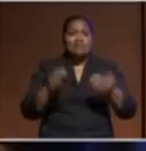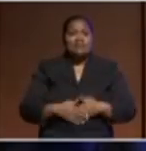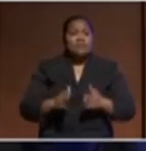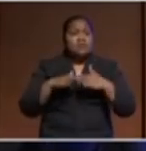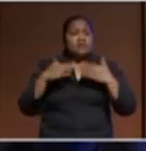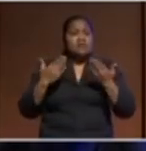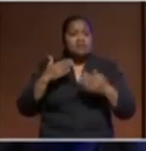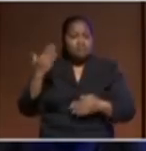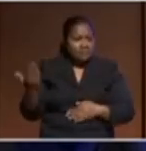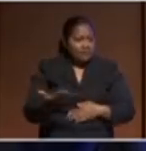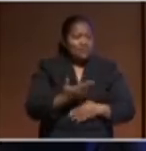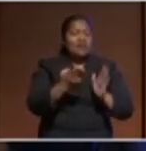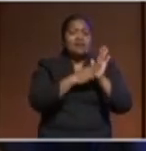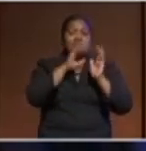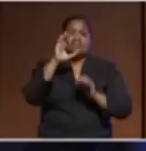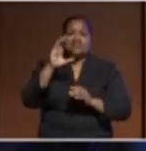the master of ceremonies thank you